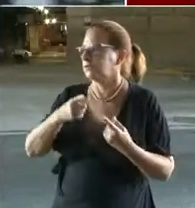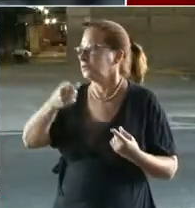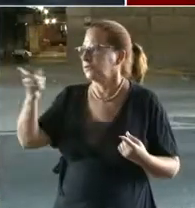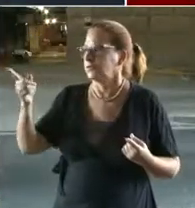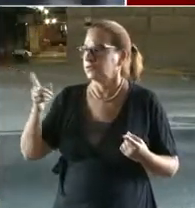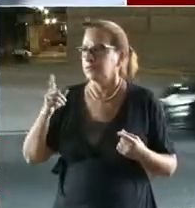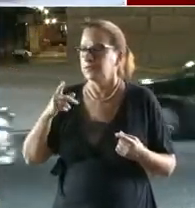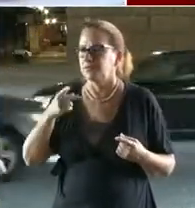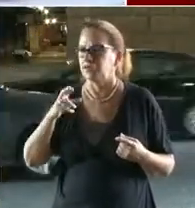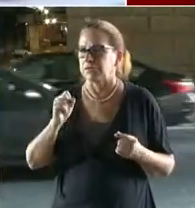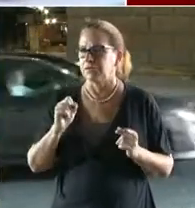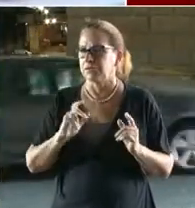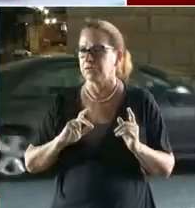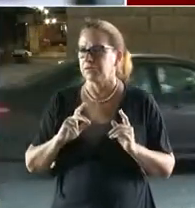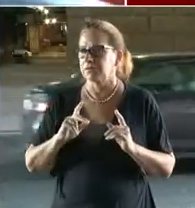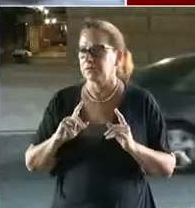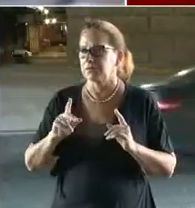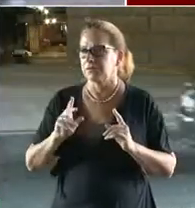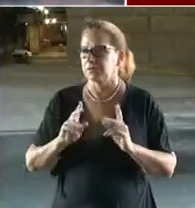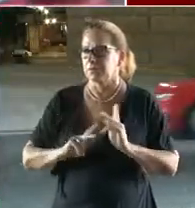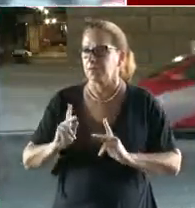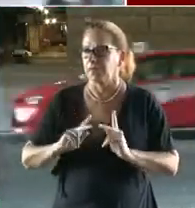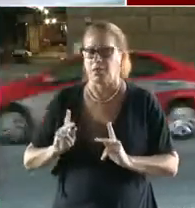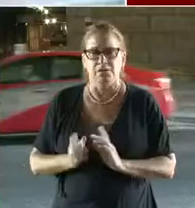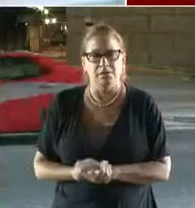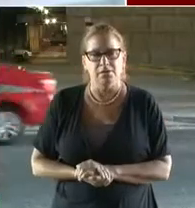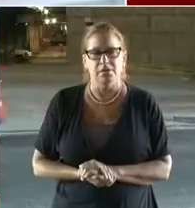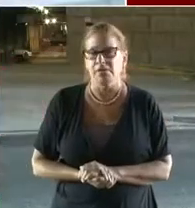I think you're in their way.